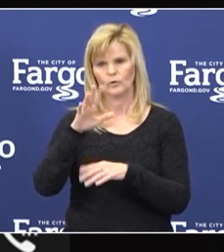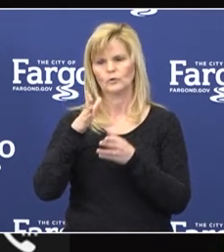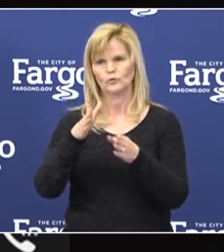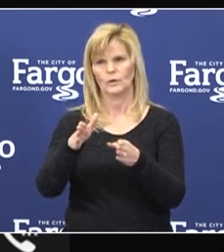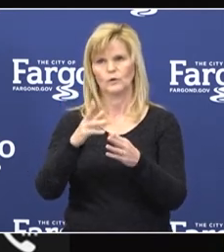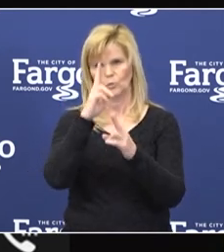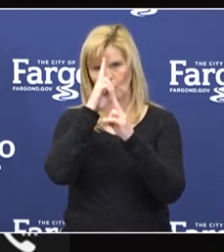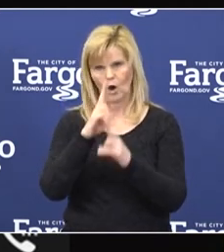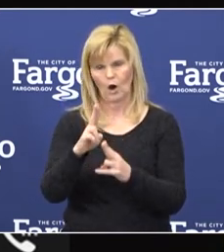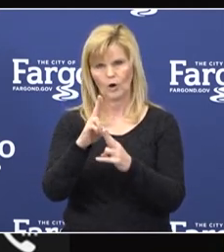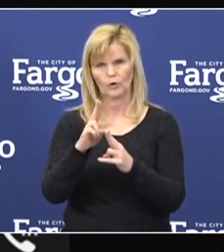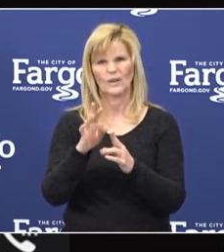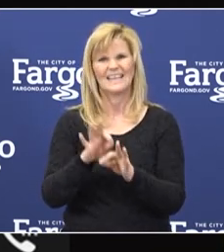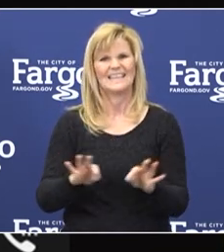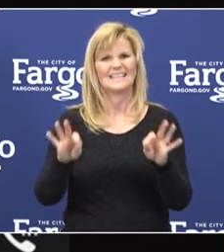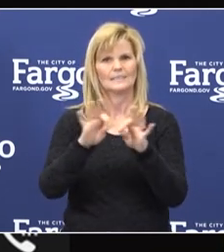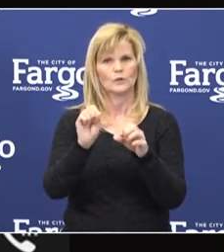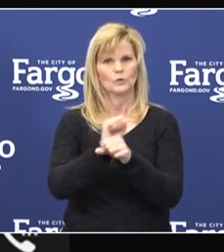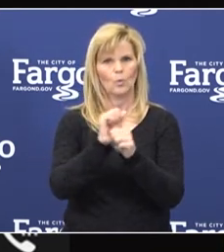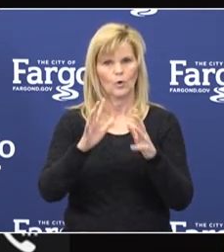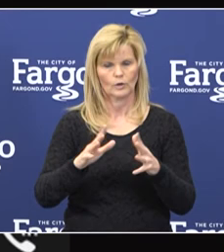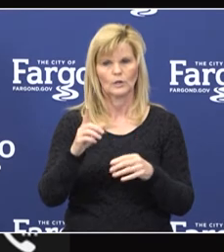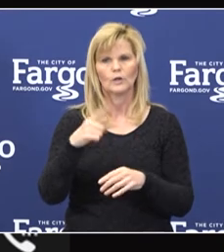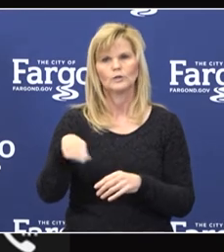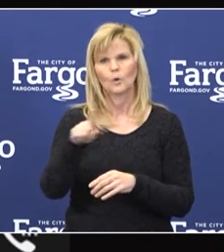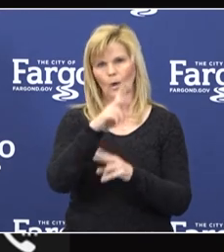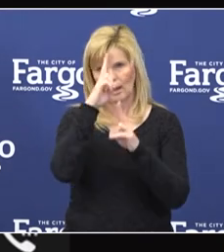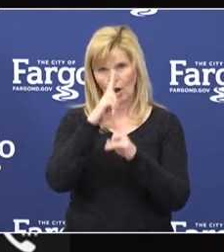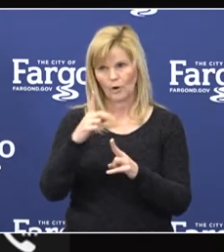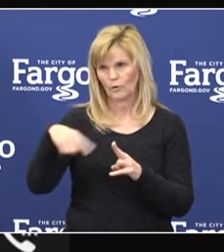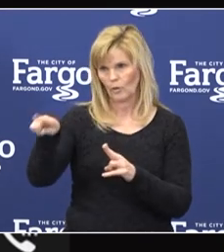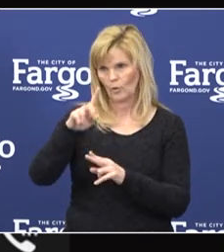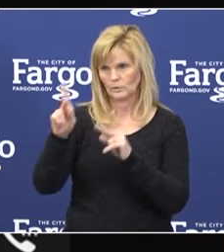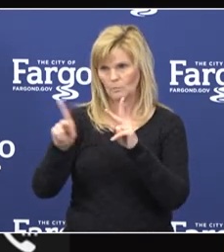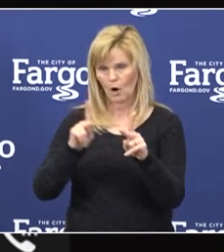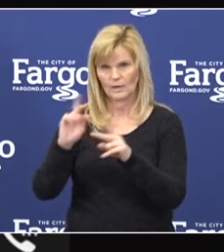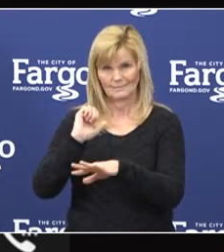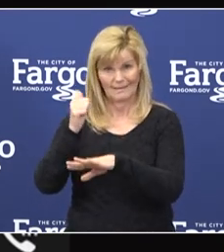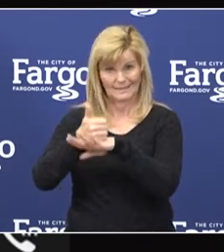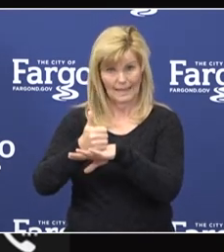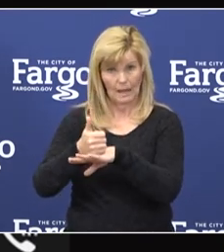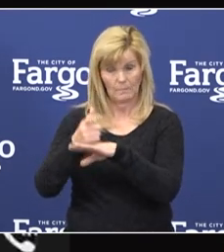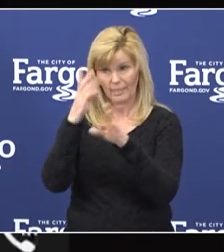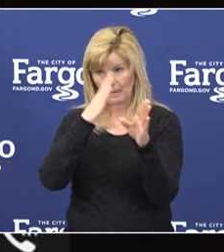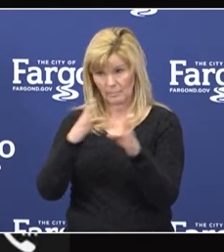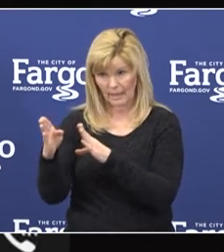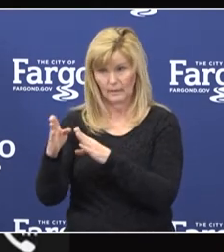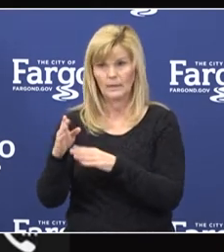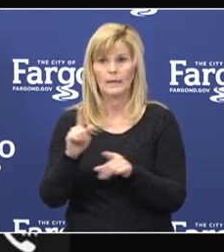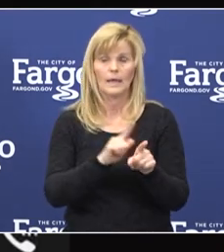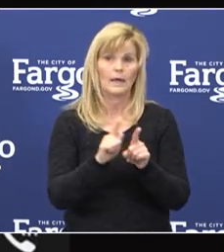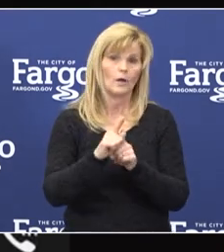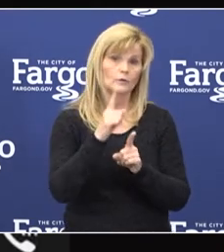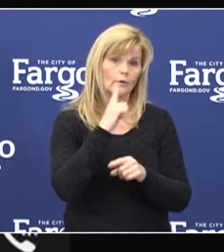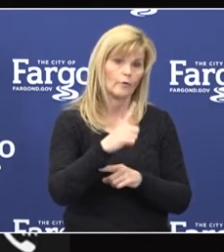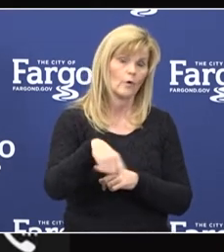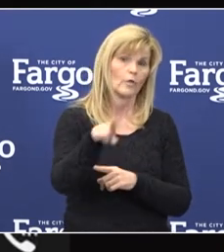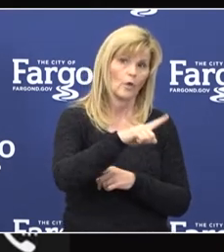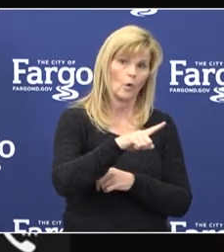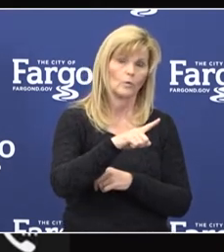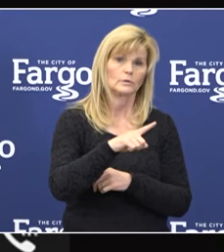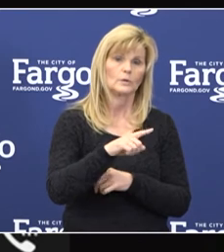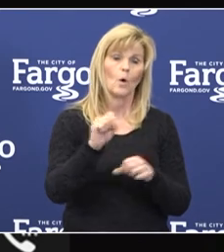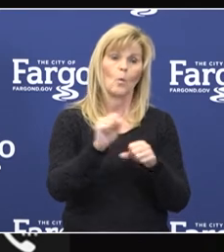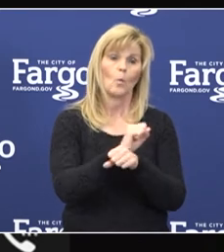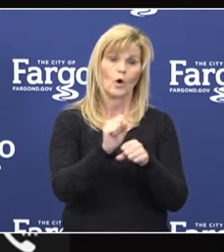workers. So thank you to all the parties that put that together, and also thank you for obviously the essential workers who are